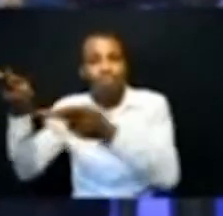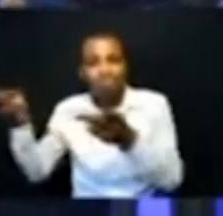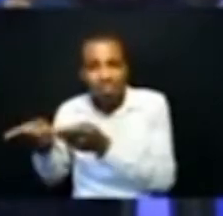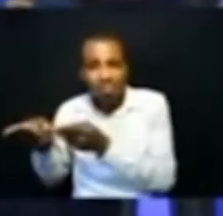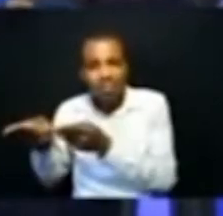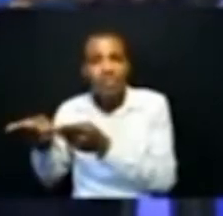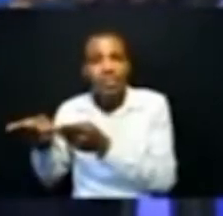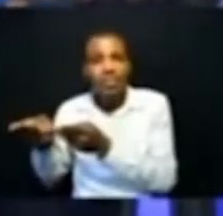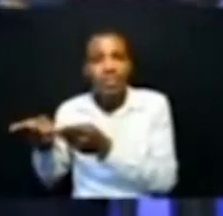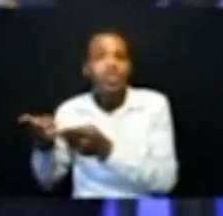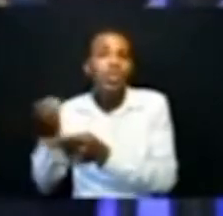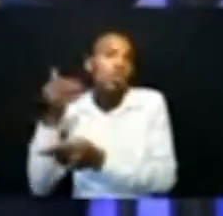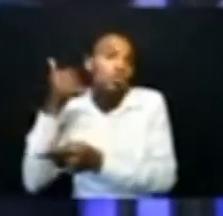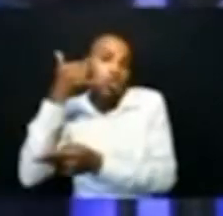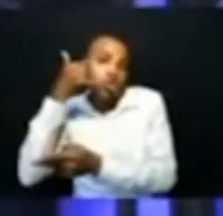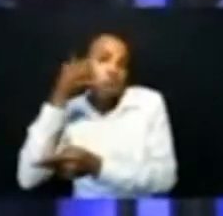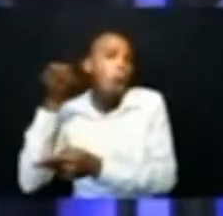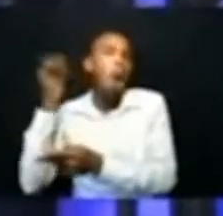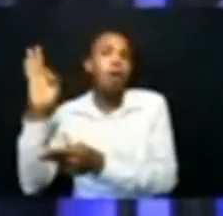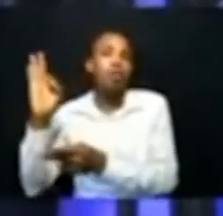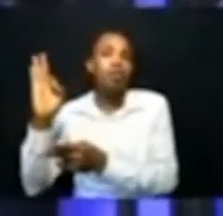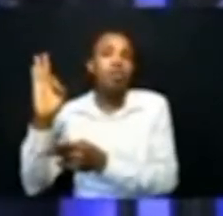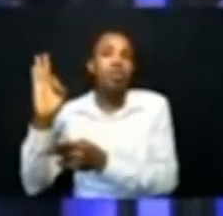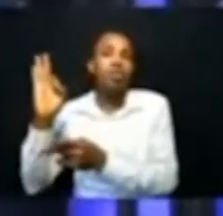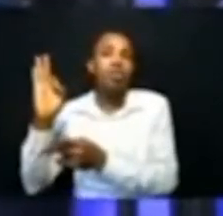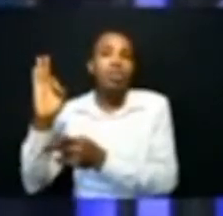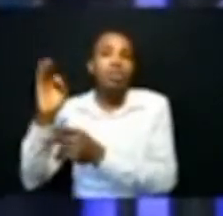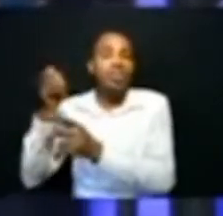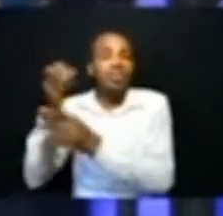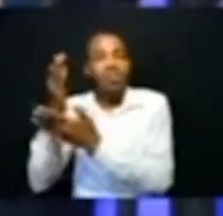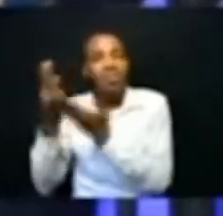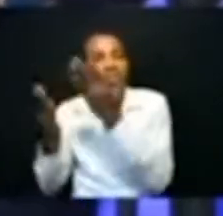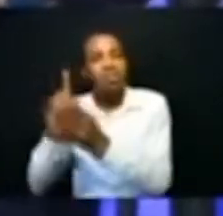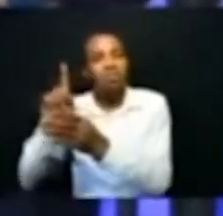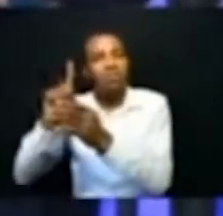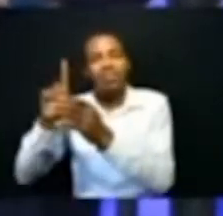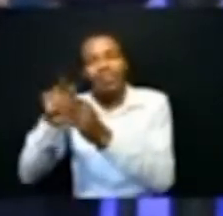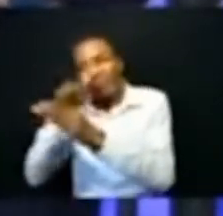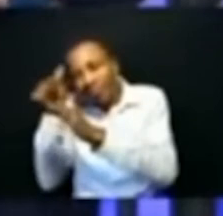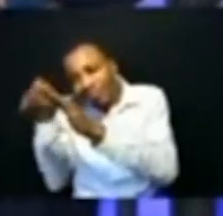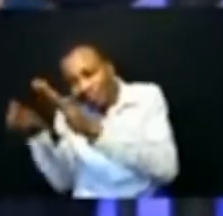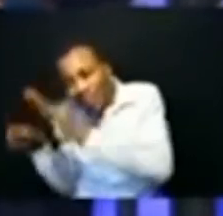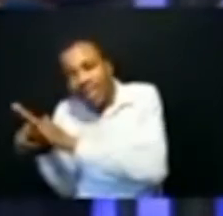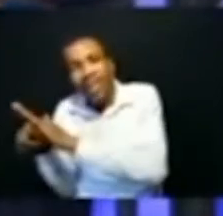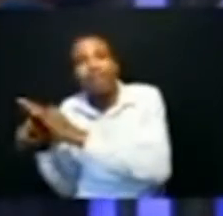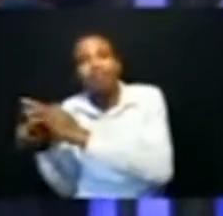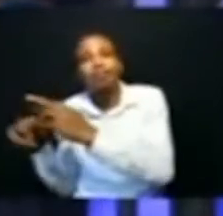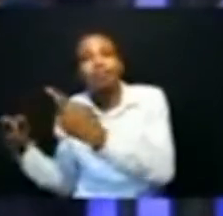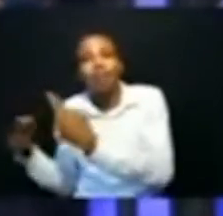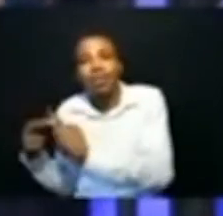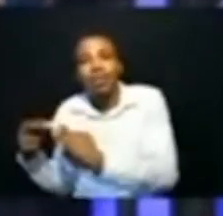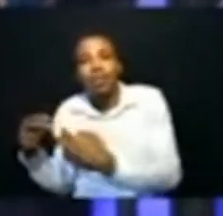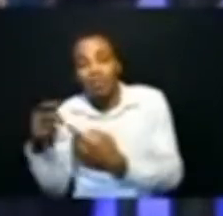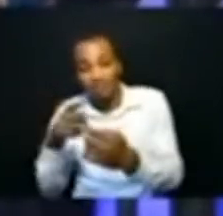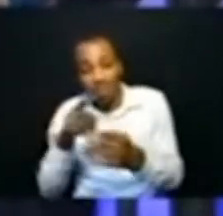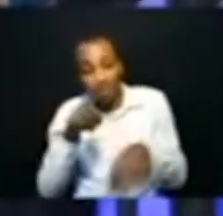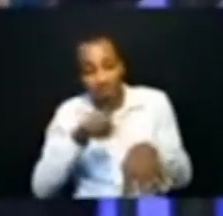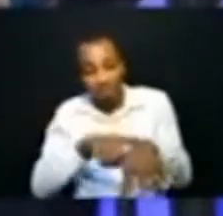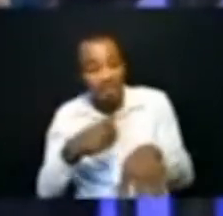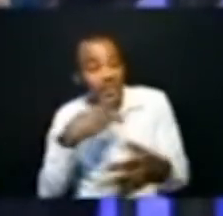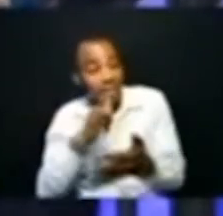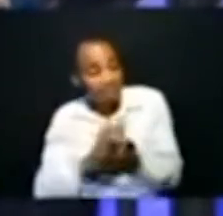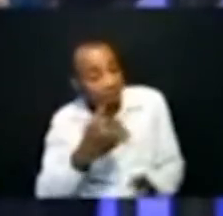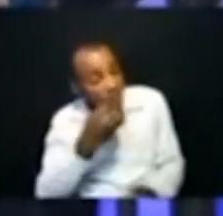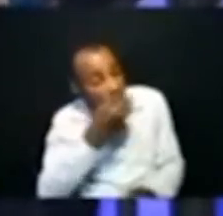to maybe one of their homes somewhere lock herself up tell parents siblings that